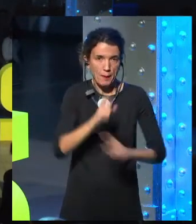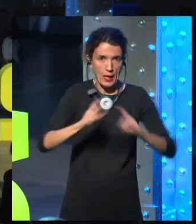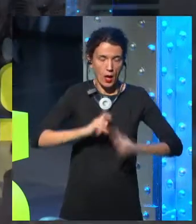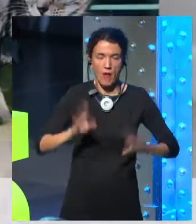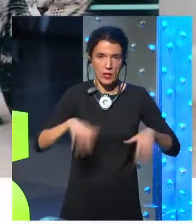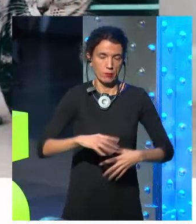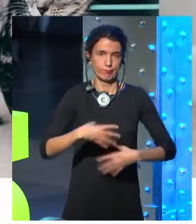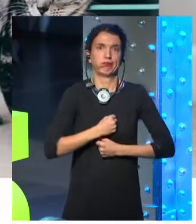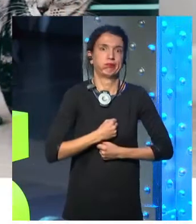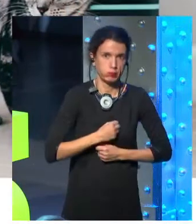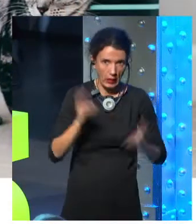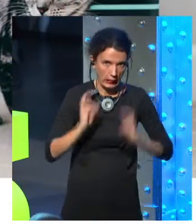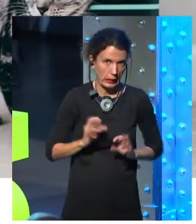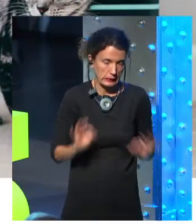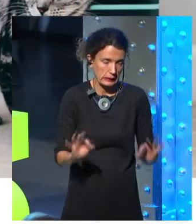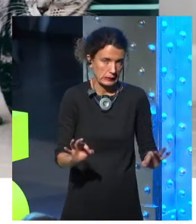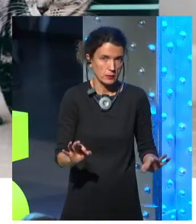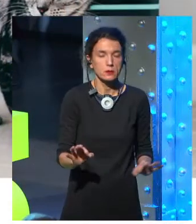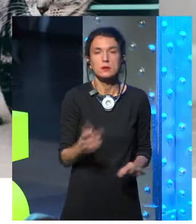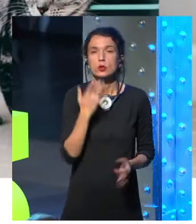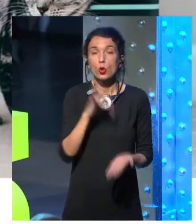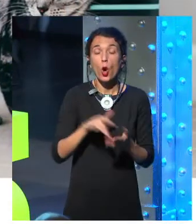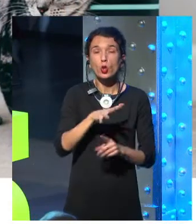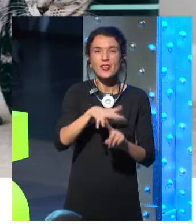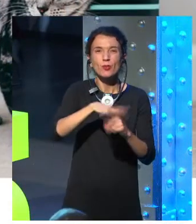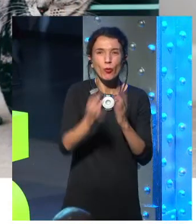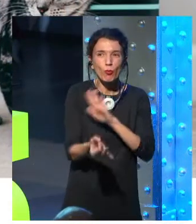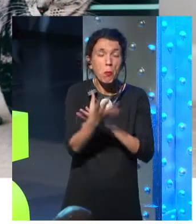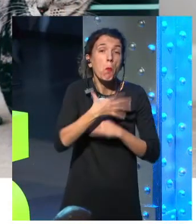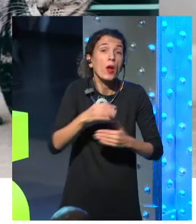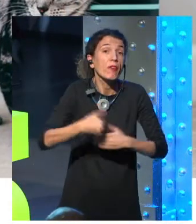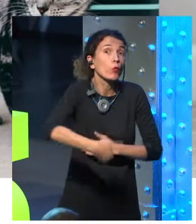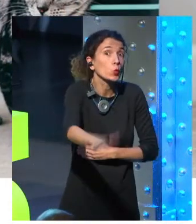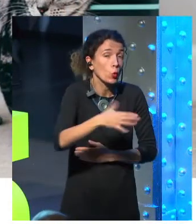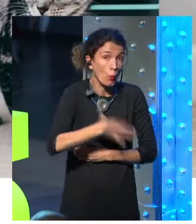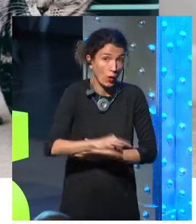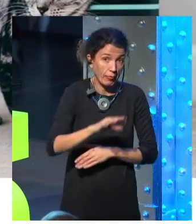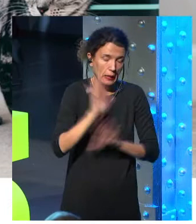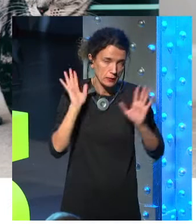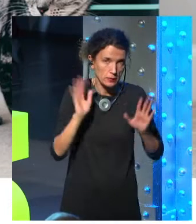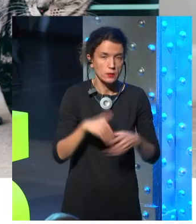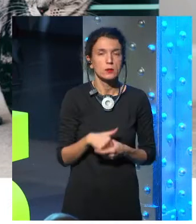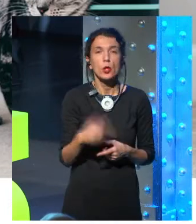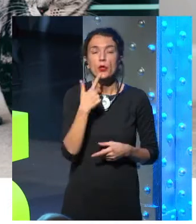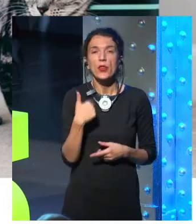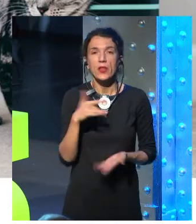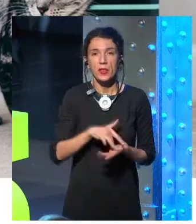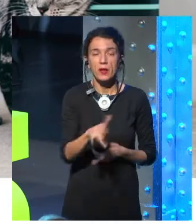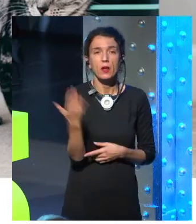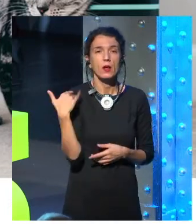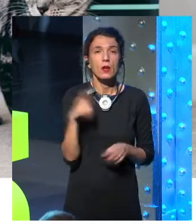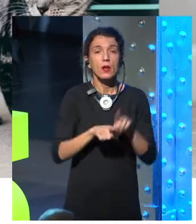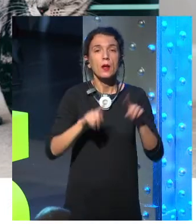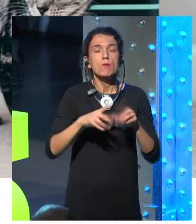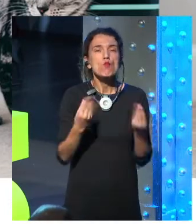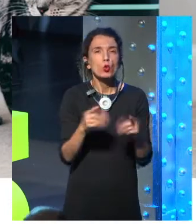about, this is a funny scenario, but when people start to rely on this technology, things can go wrong. This is a startup